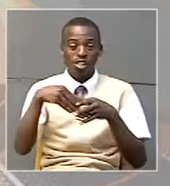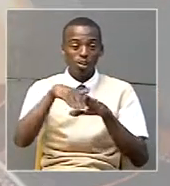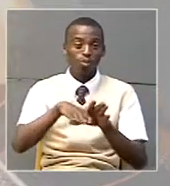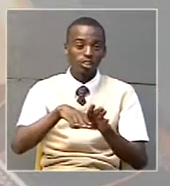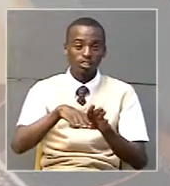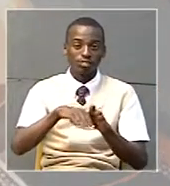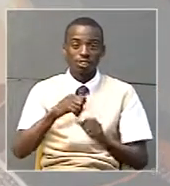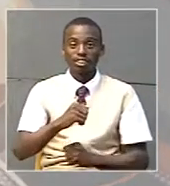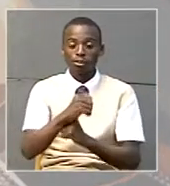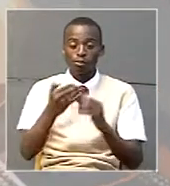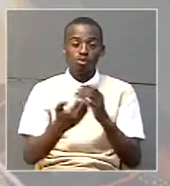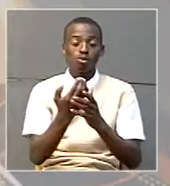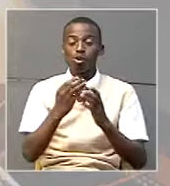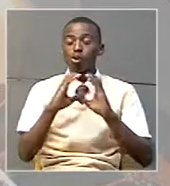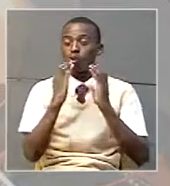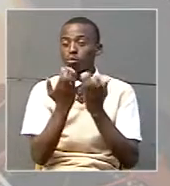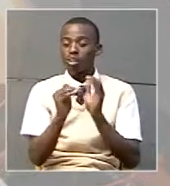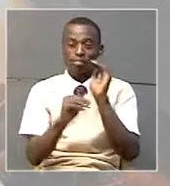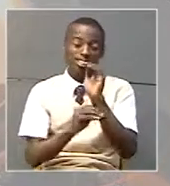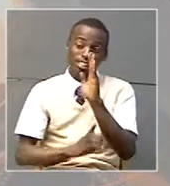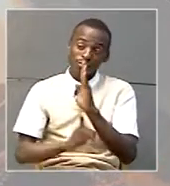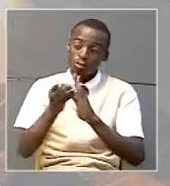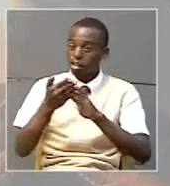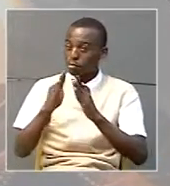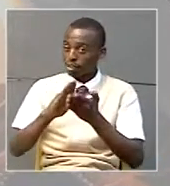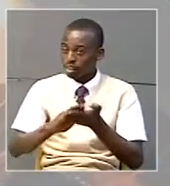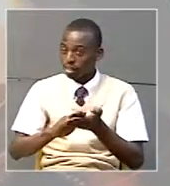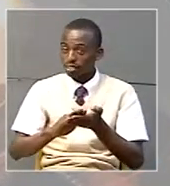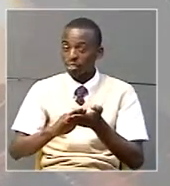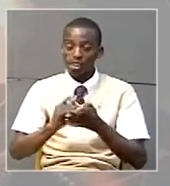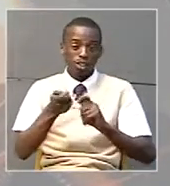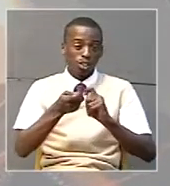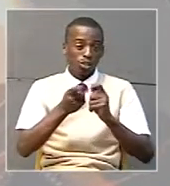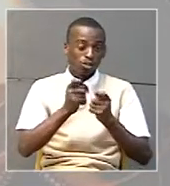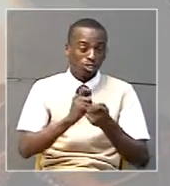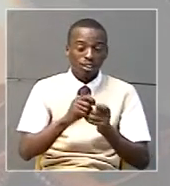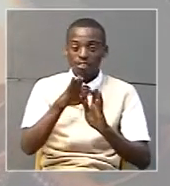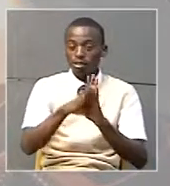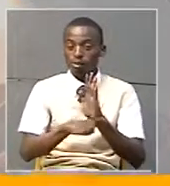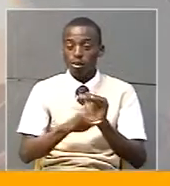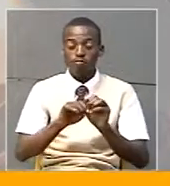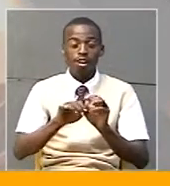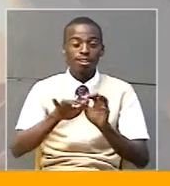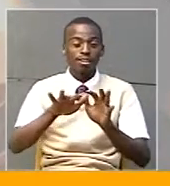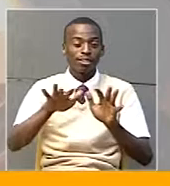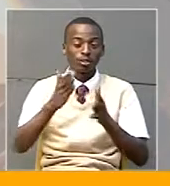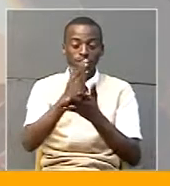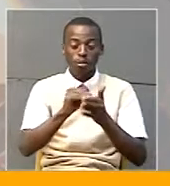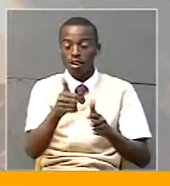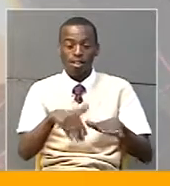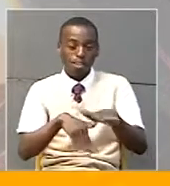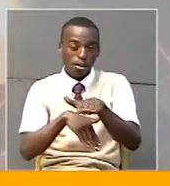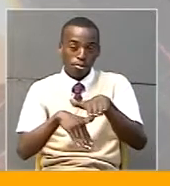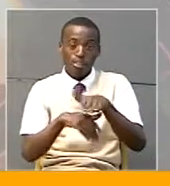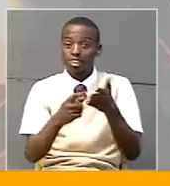sustainable new communities have asked development partners to replicate the initiative and extend it to some other parts